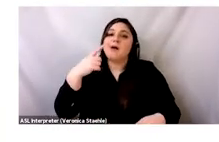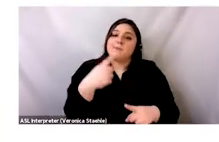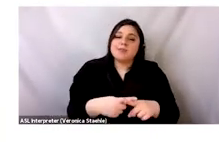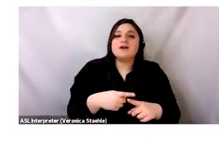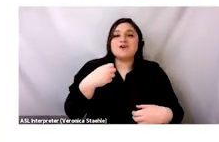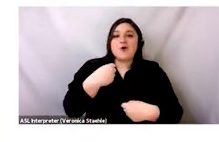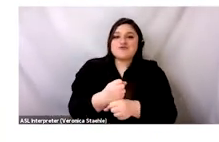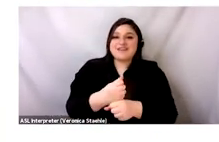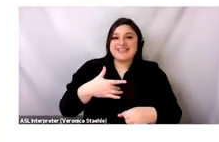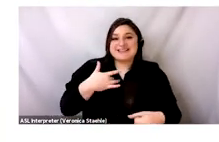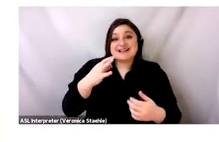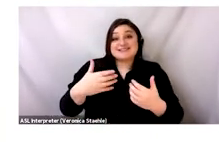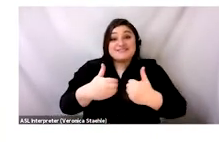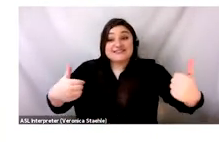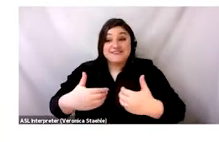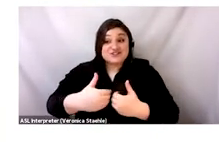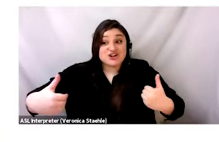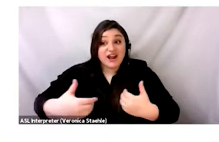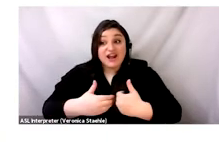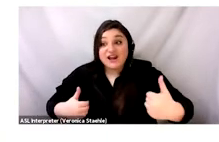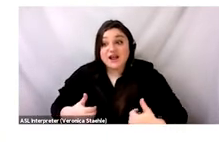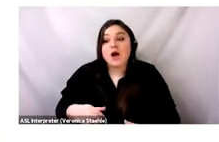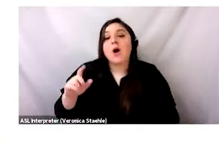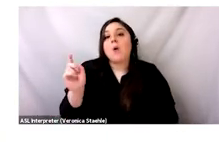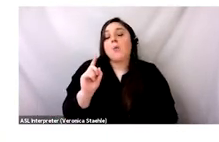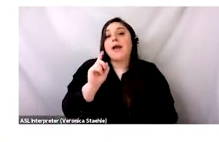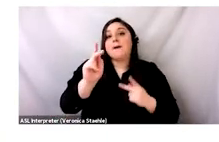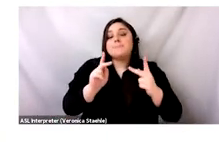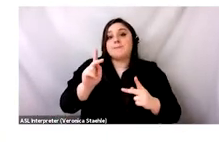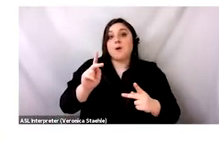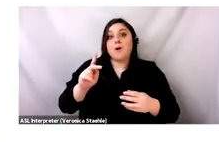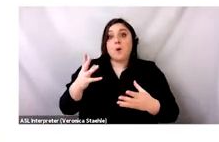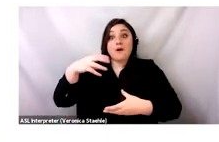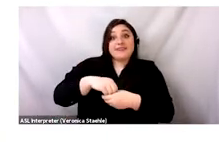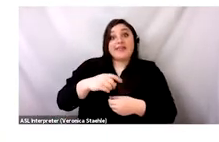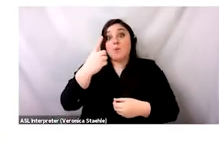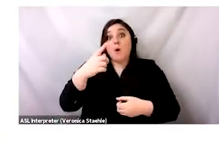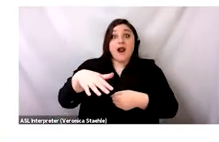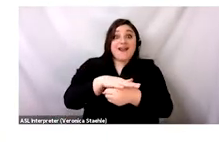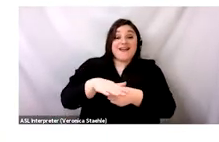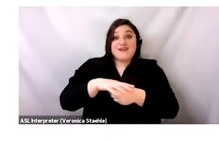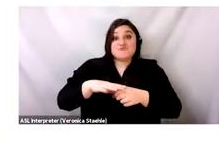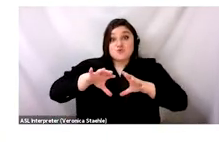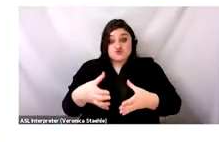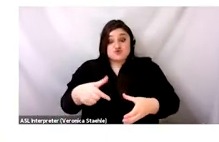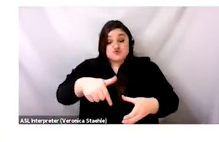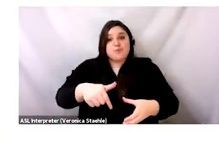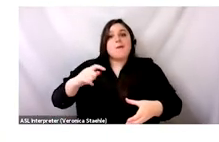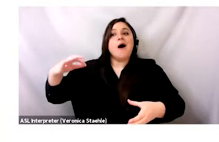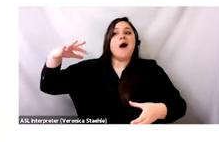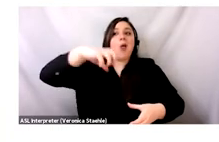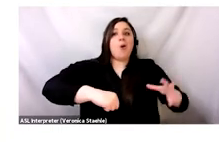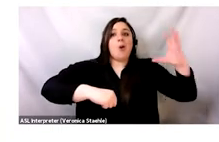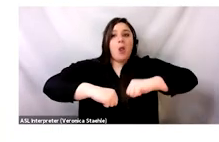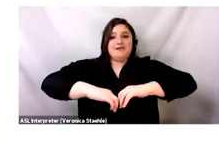scramble for Africa, you know, divided people across the continent into colonies, but few of them were settler colonies. Most were